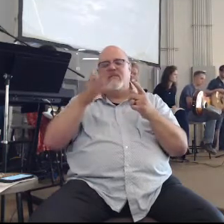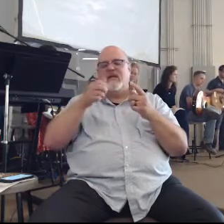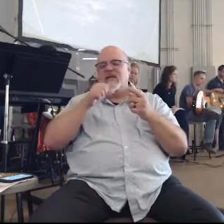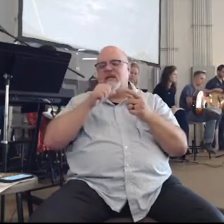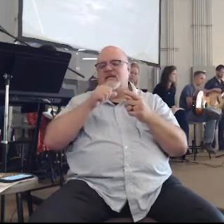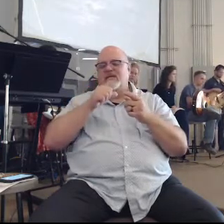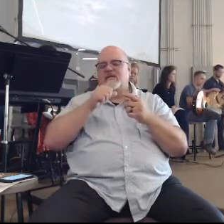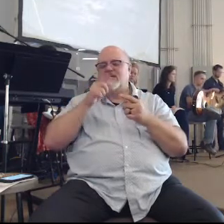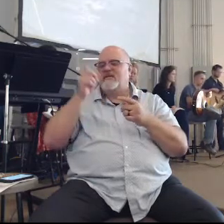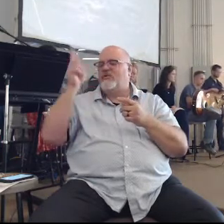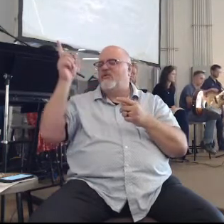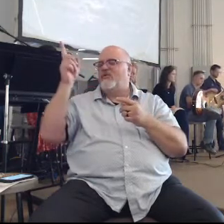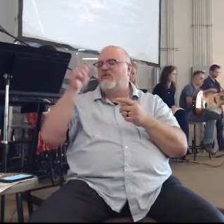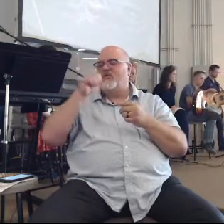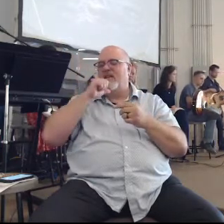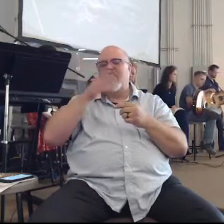the Lord.